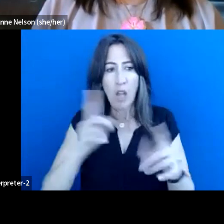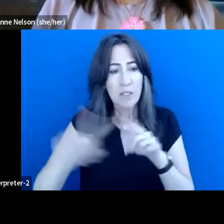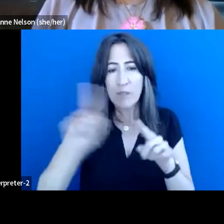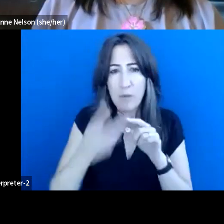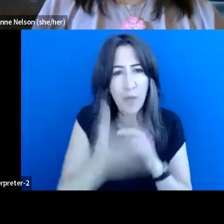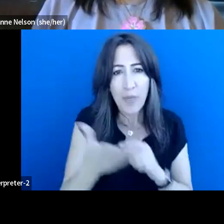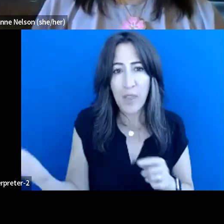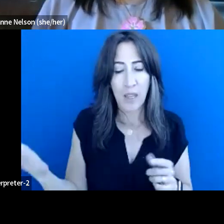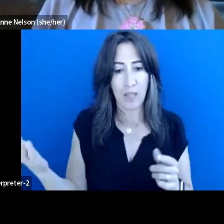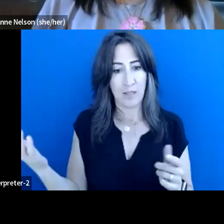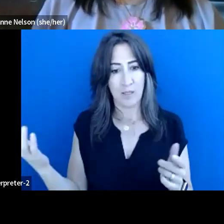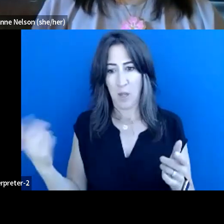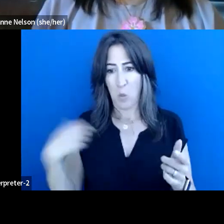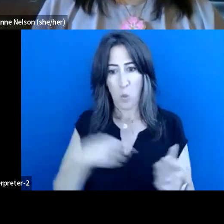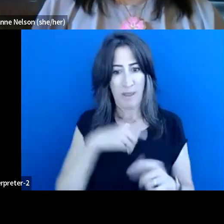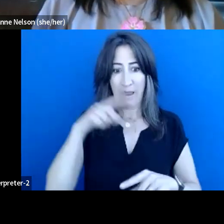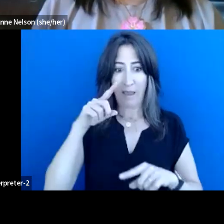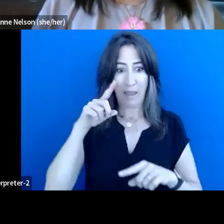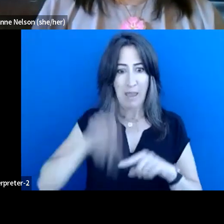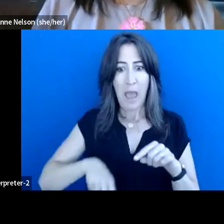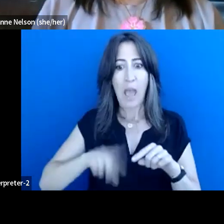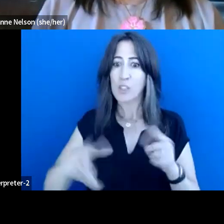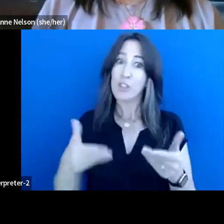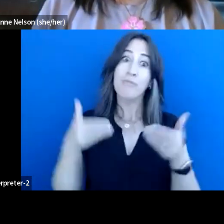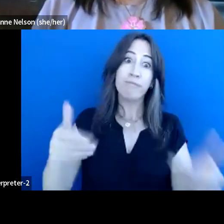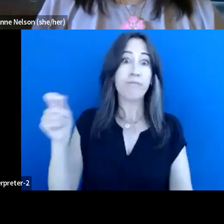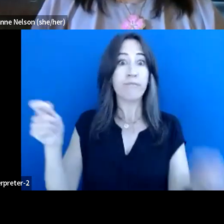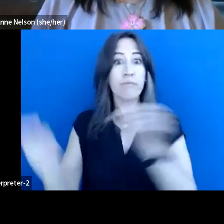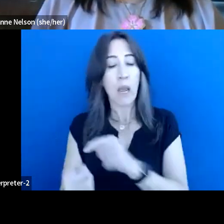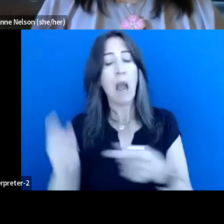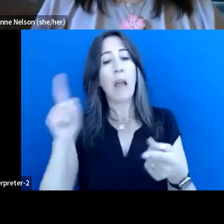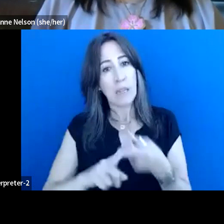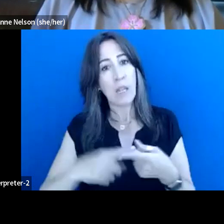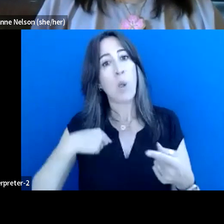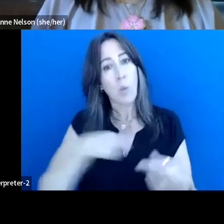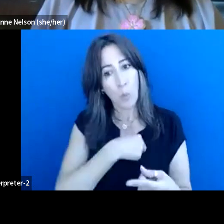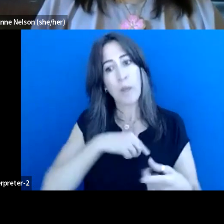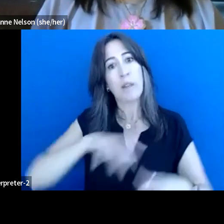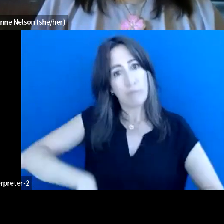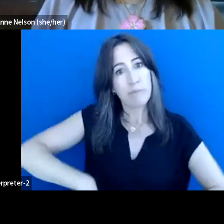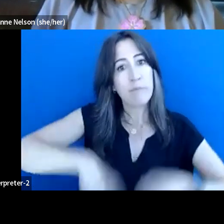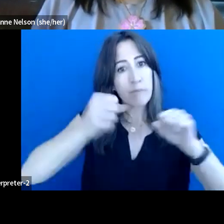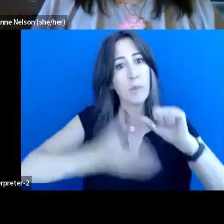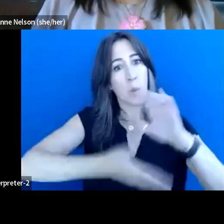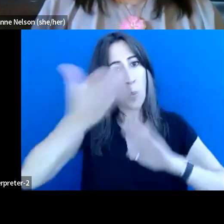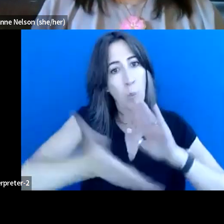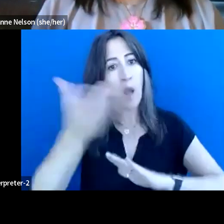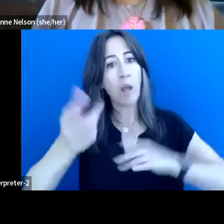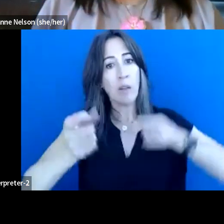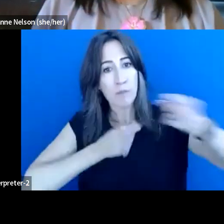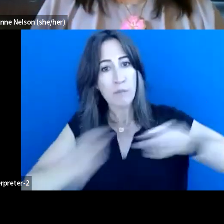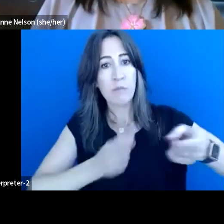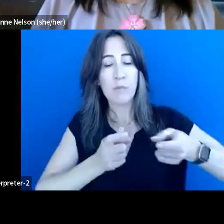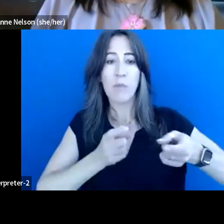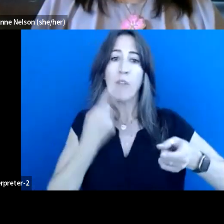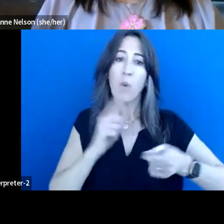none of this is actually an area that can be decolonized or indigenized though, without the first